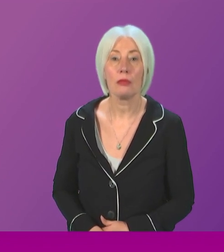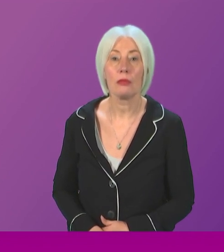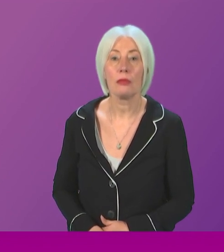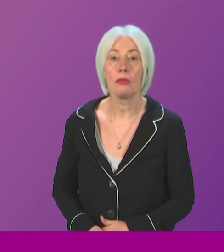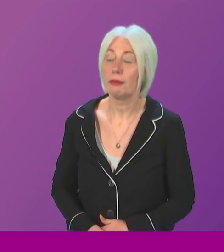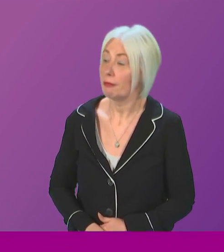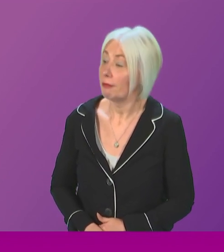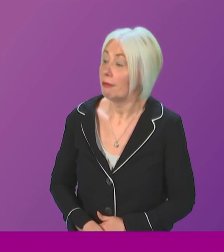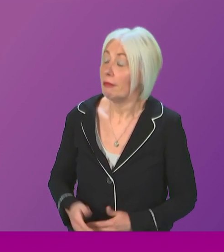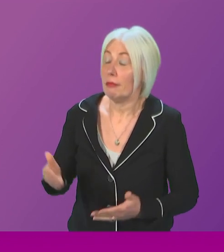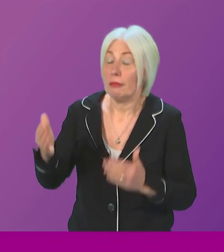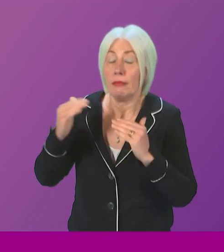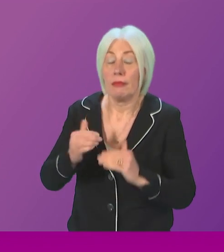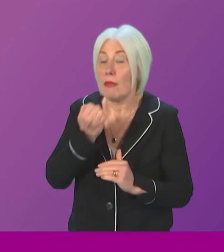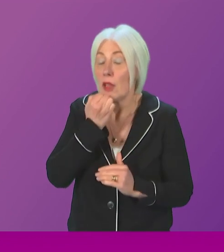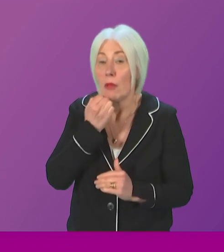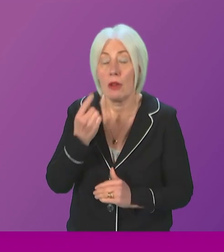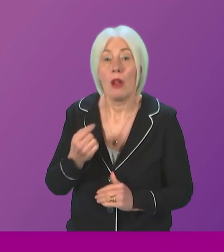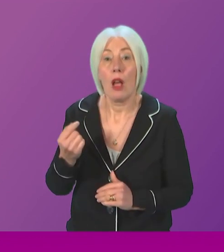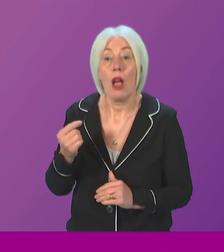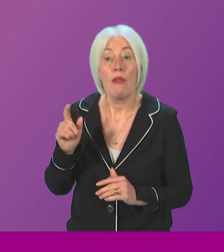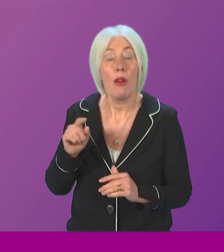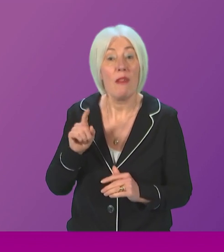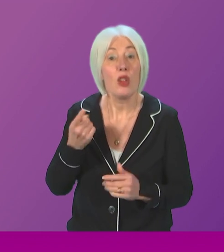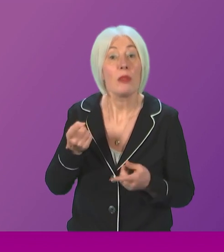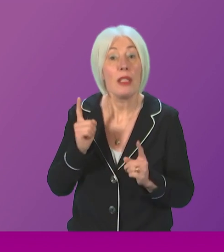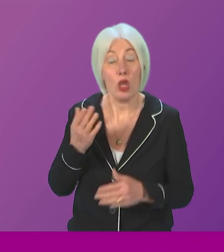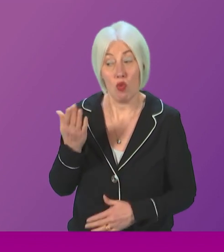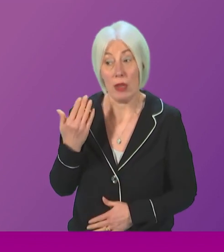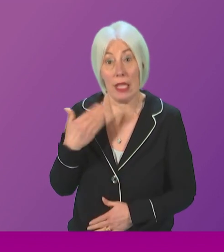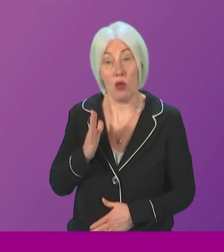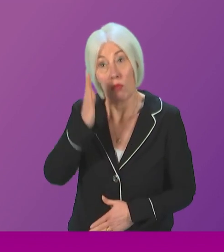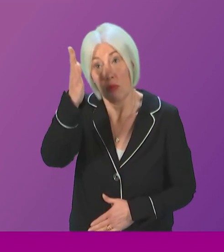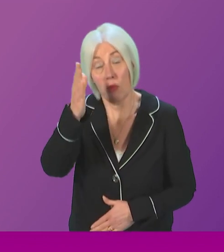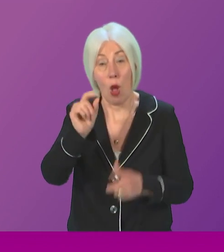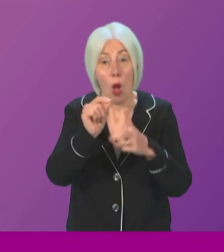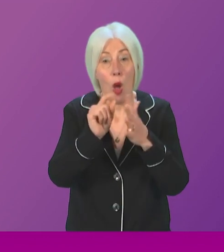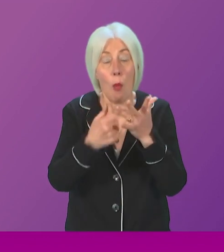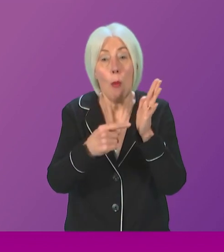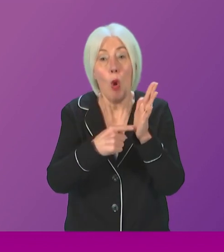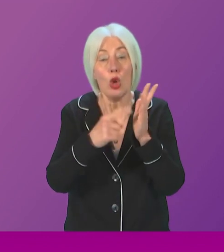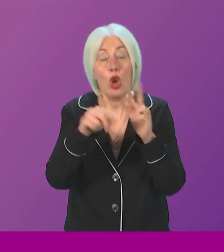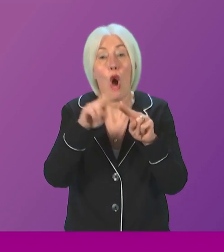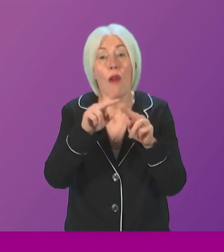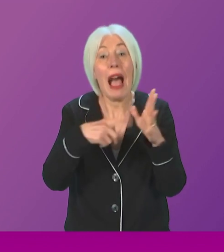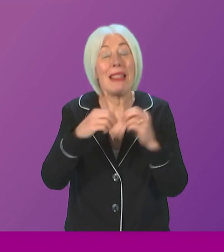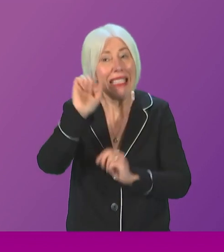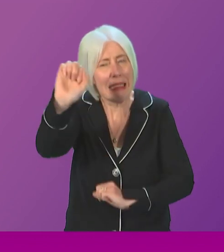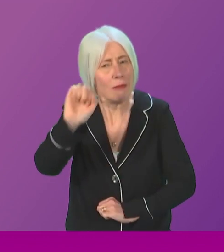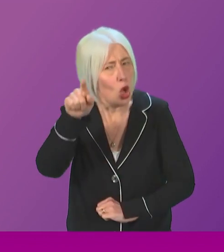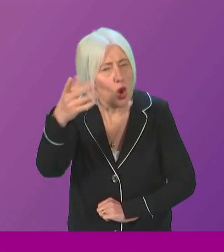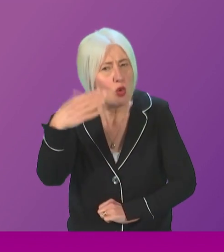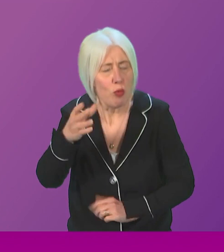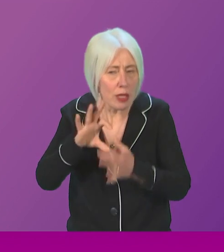Thank you. To ask the First Minister, in light of his recent visit to the Port of Aberdeen, what engagement he's had with the